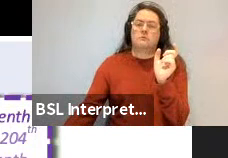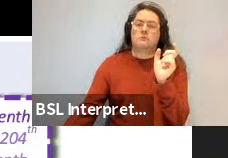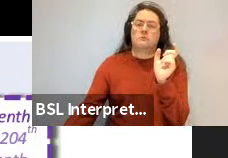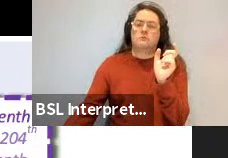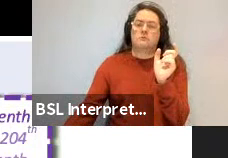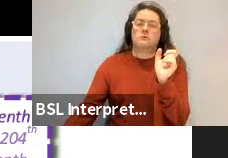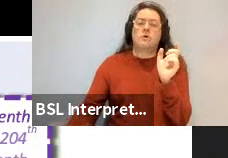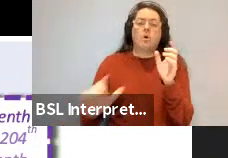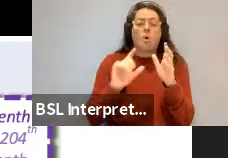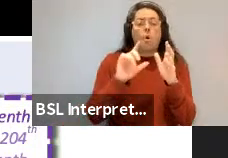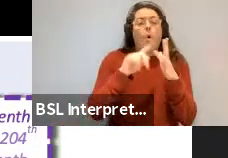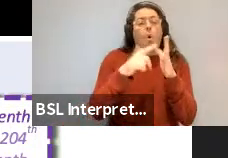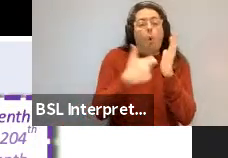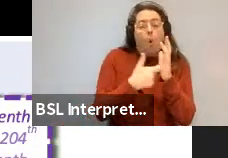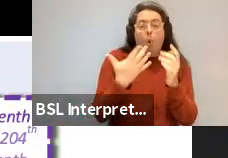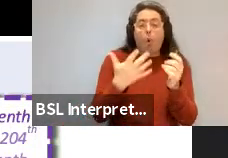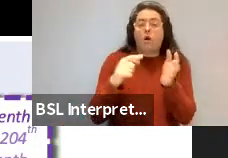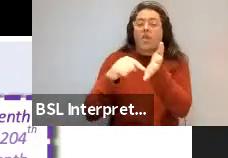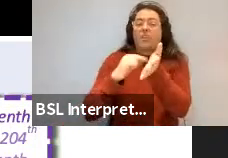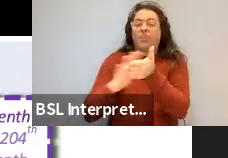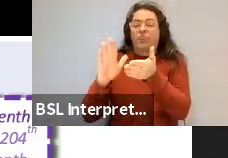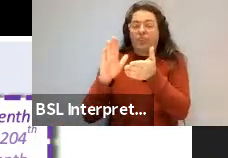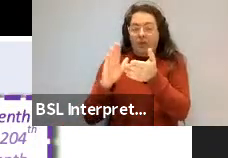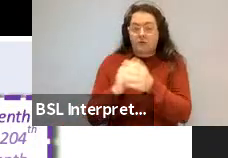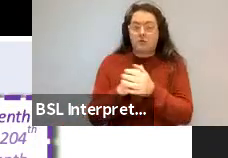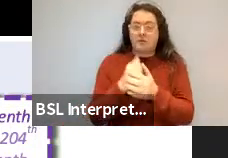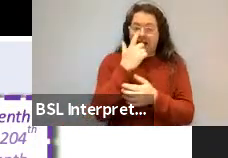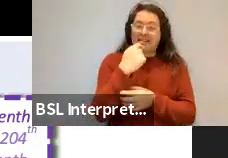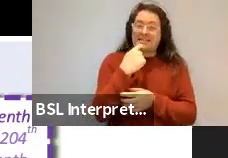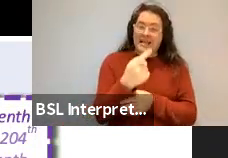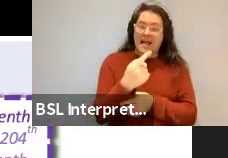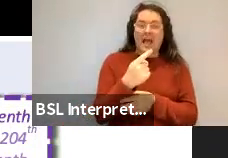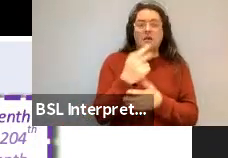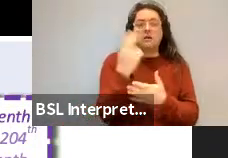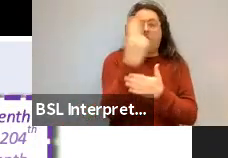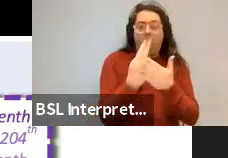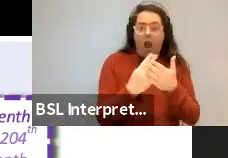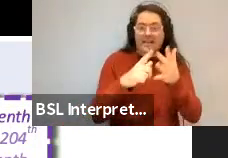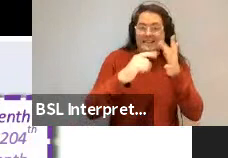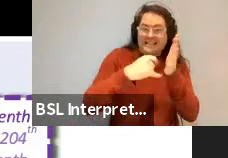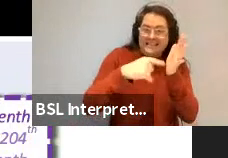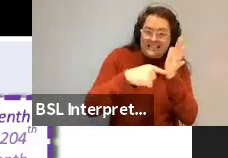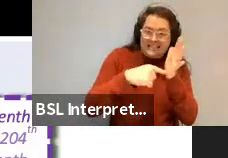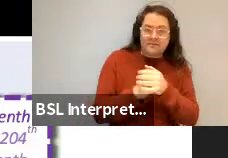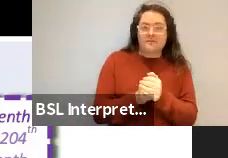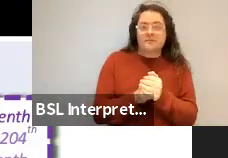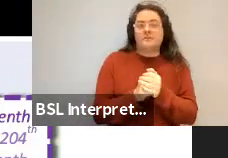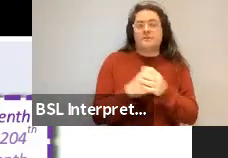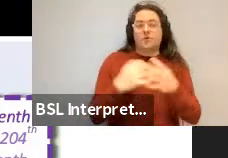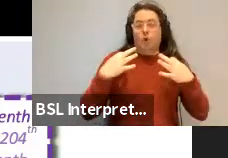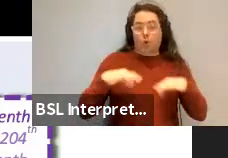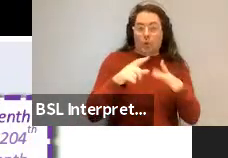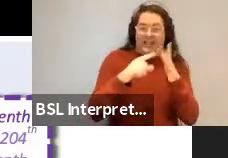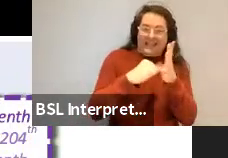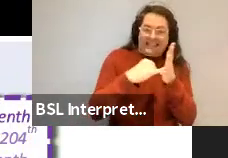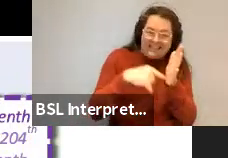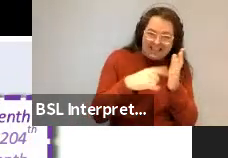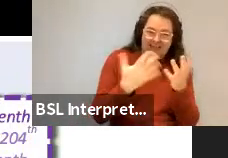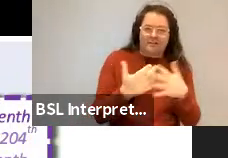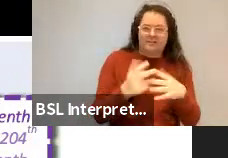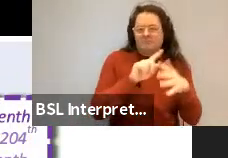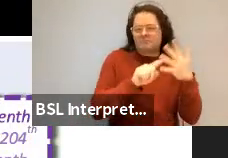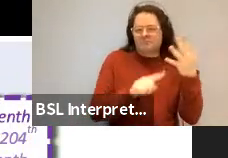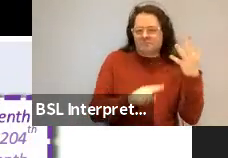both productive. So you can say not only artists, nudist, fascist, linguist, psychologist, constructionist, but you can also